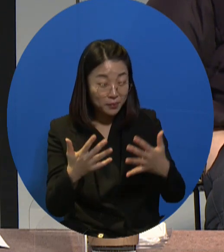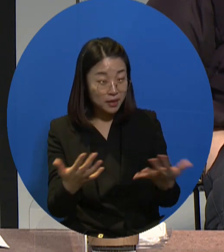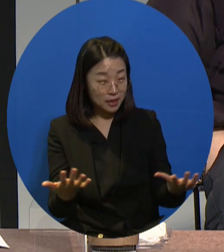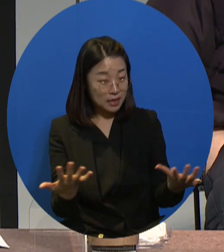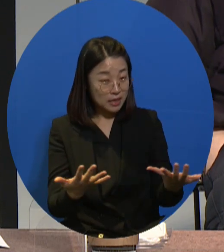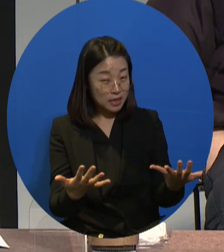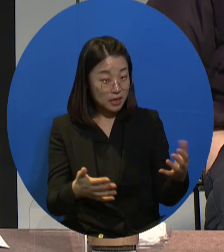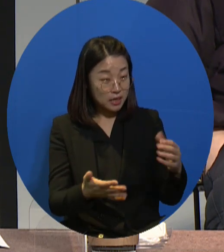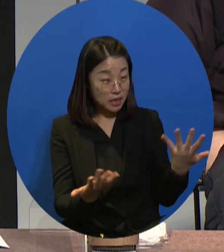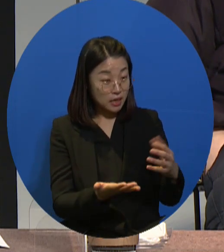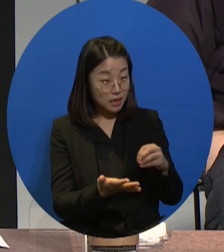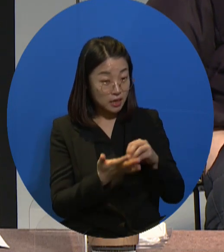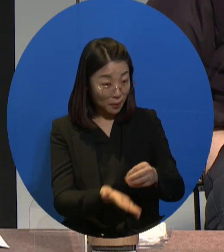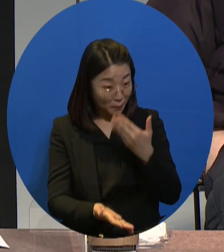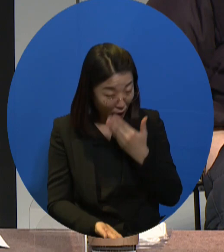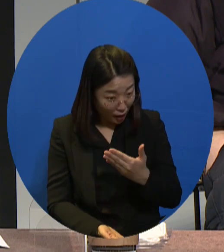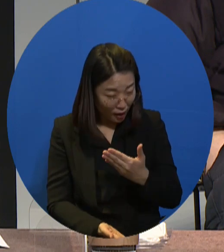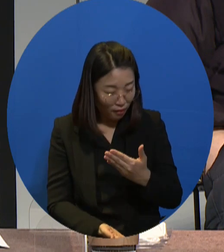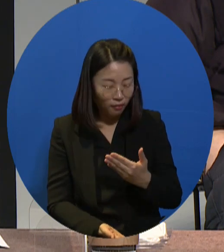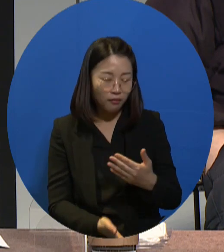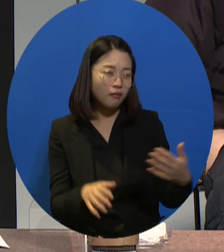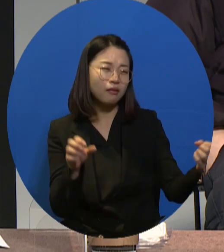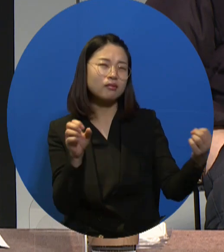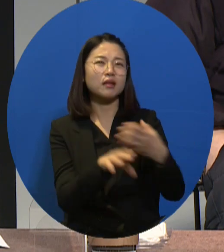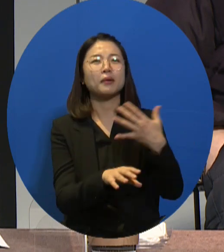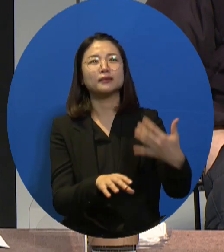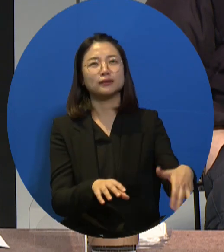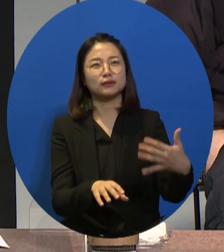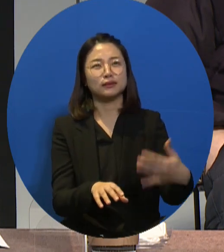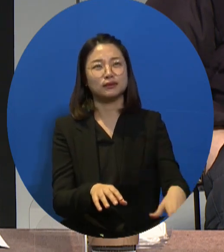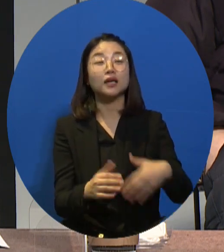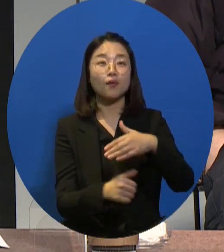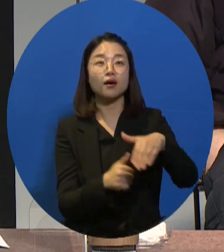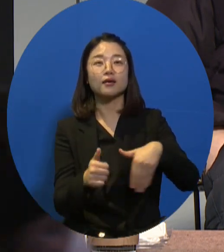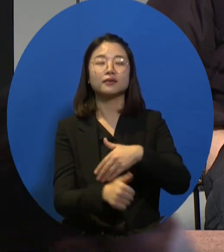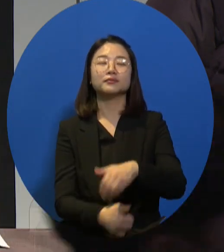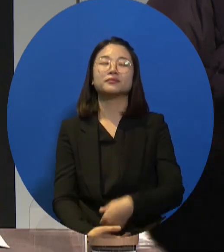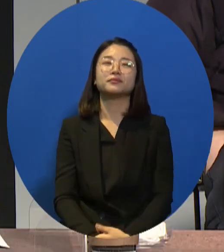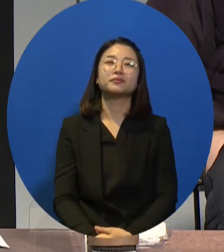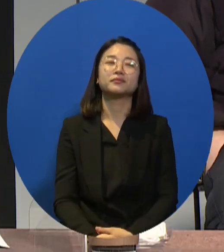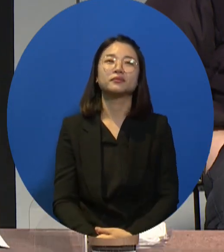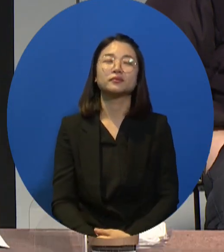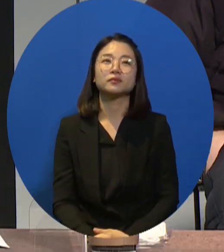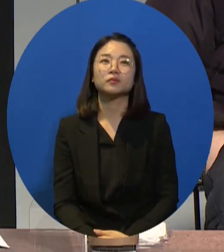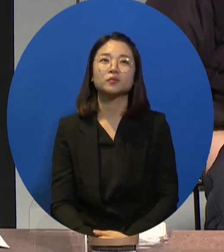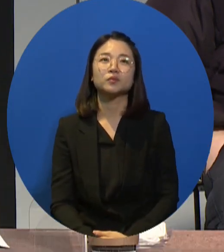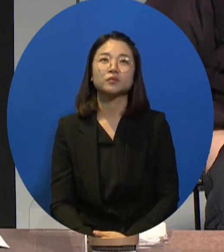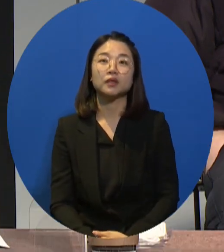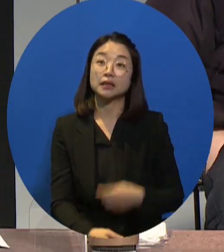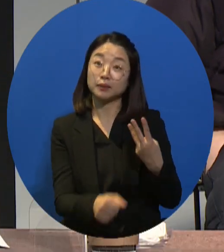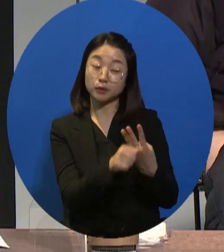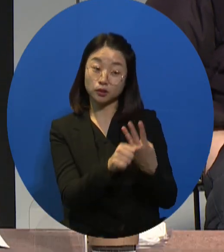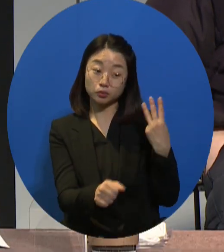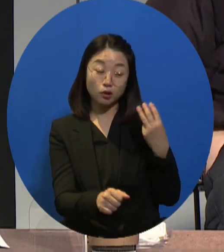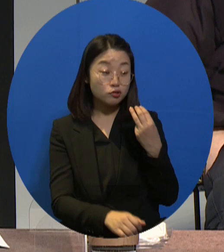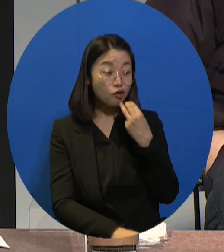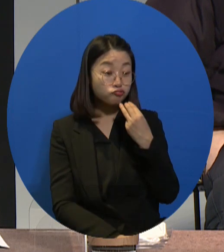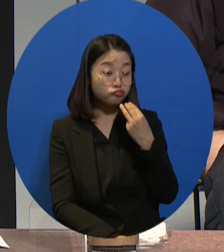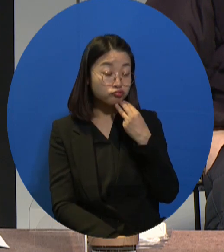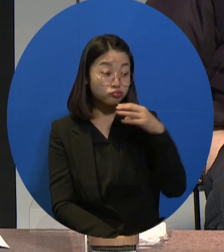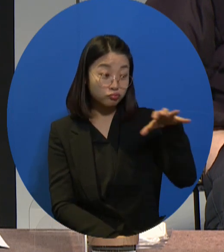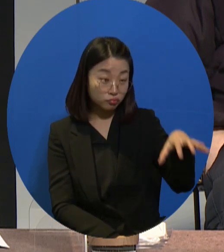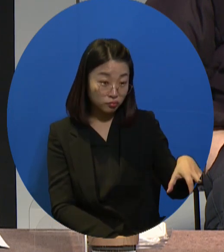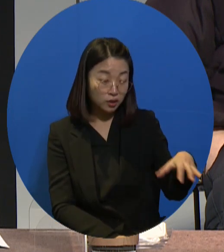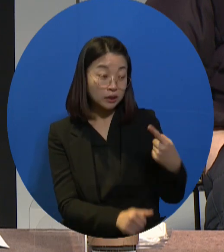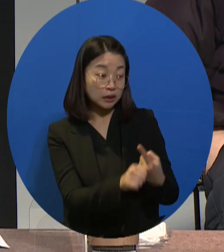Labor. But unfortunately, we have not been able to see the this as a key institution or made into government policy. However, three